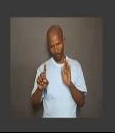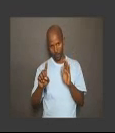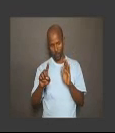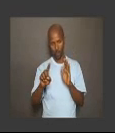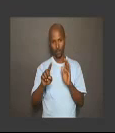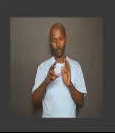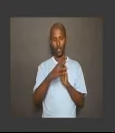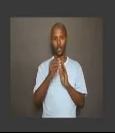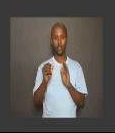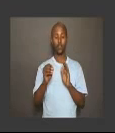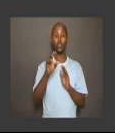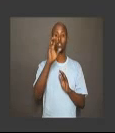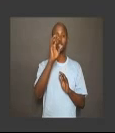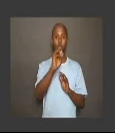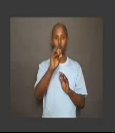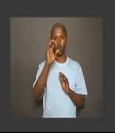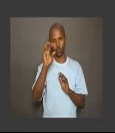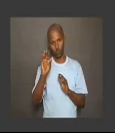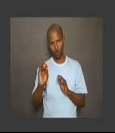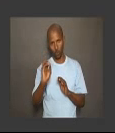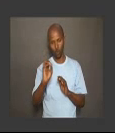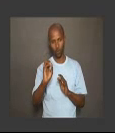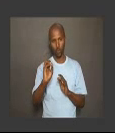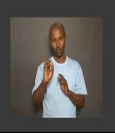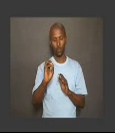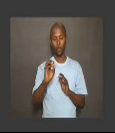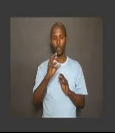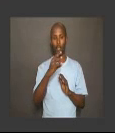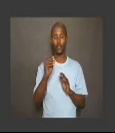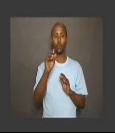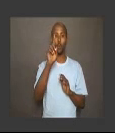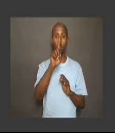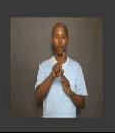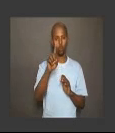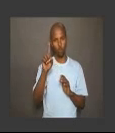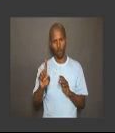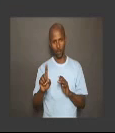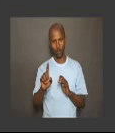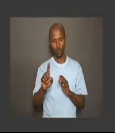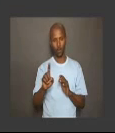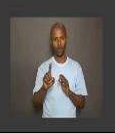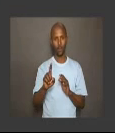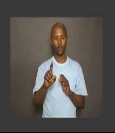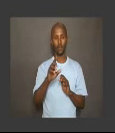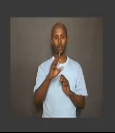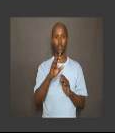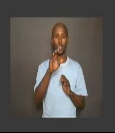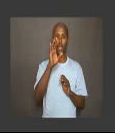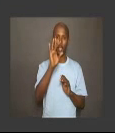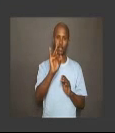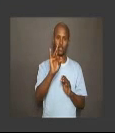negative 1 and 0, 0 and 1, 1